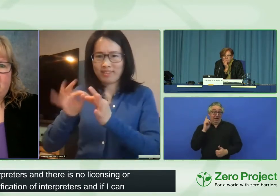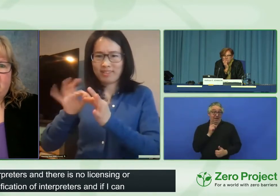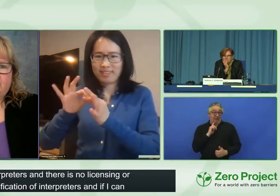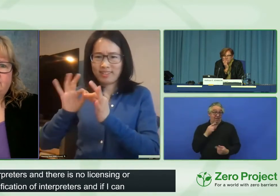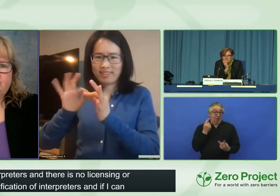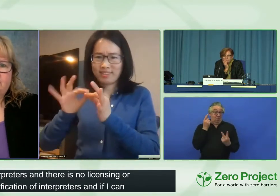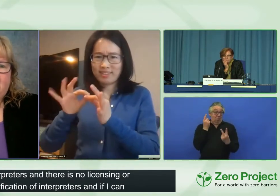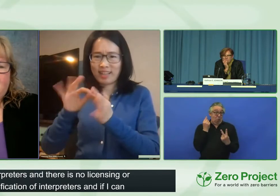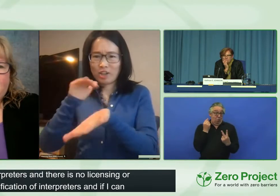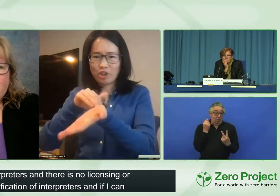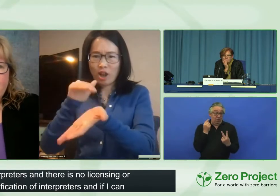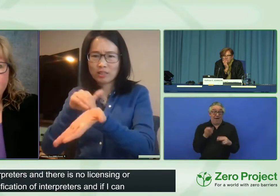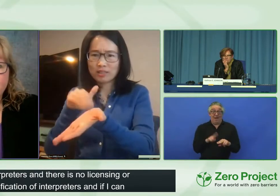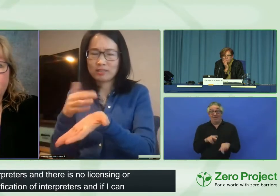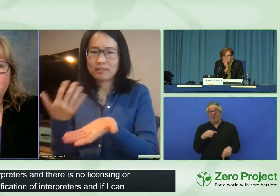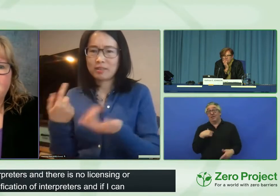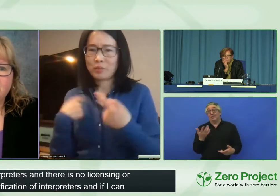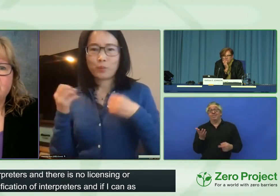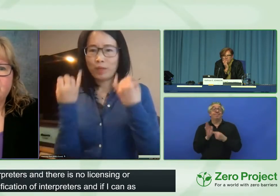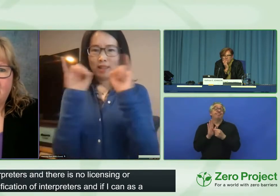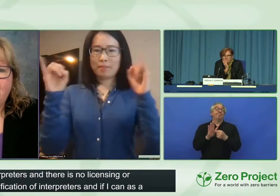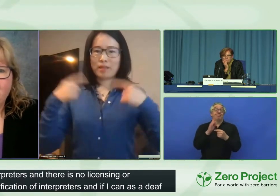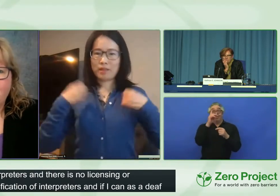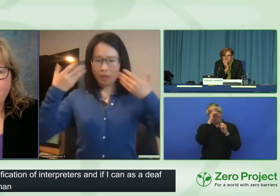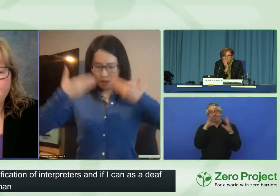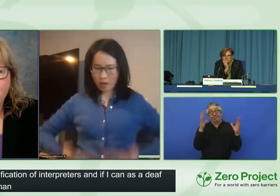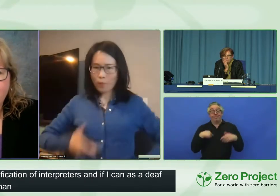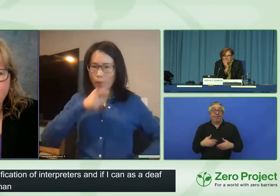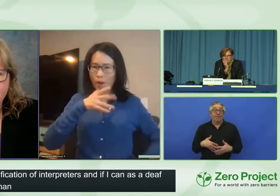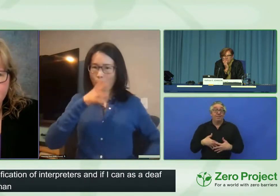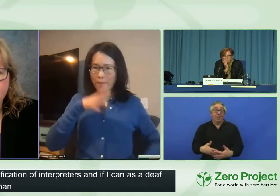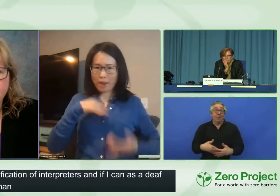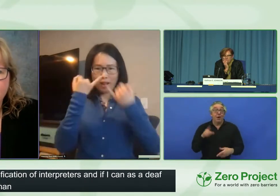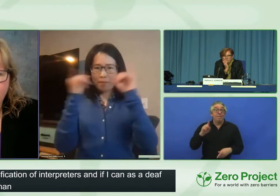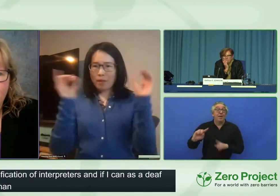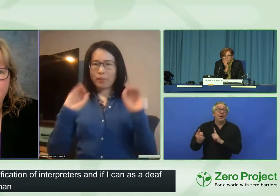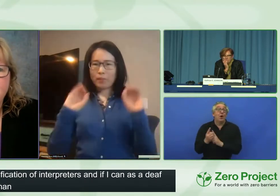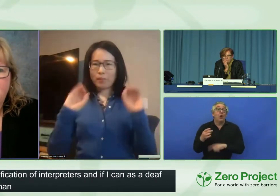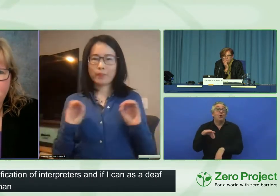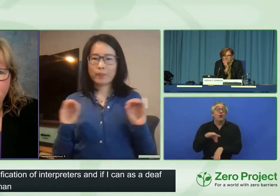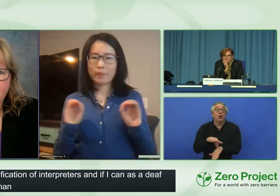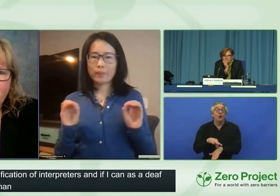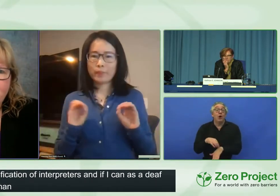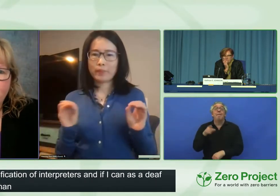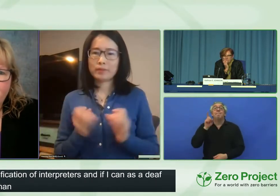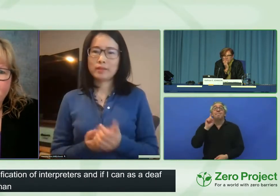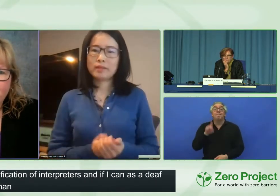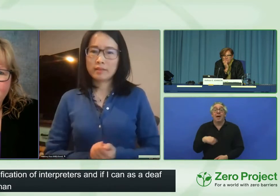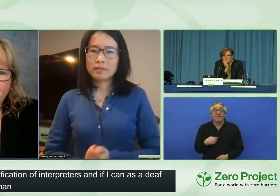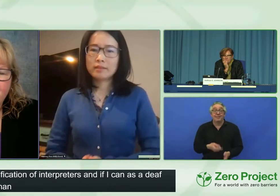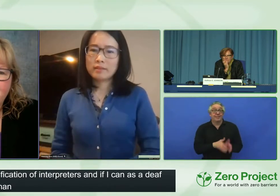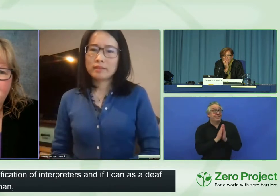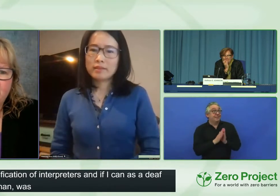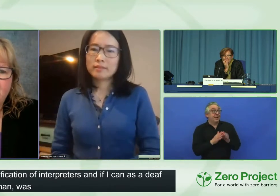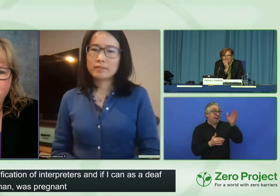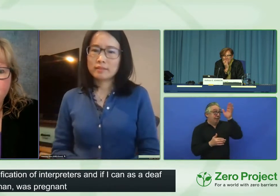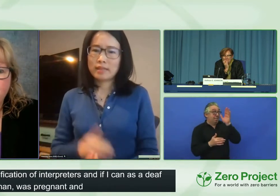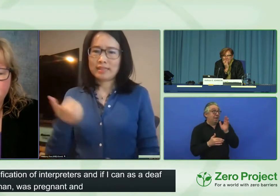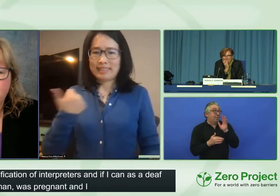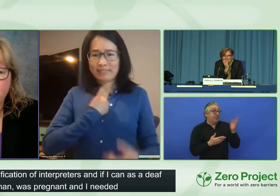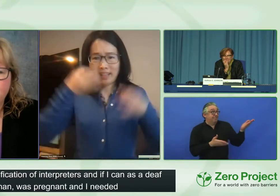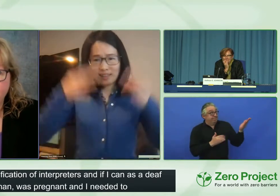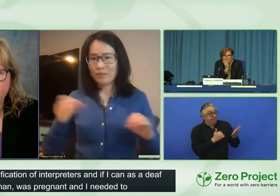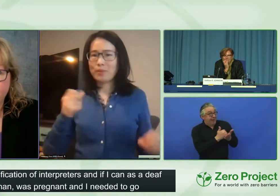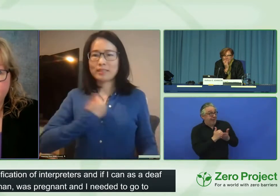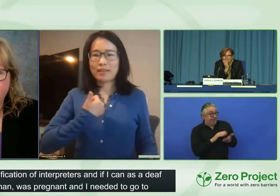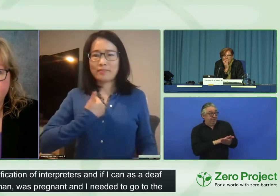I needed to go to the doctor, I'd have to have my parents come with me and try to help interpret for me. I would have